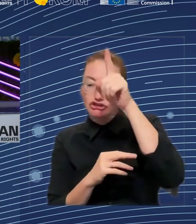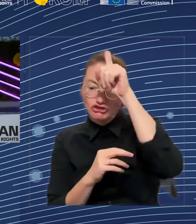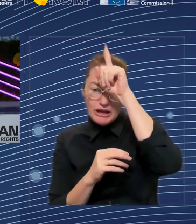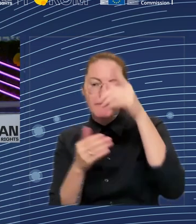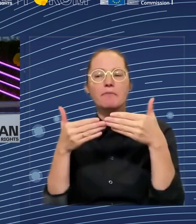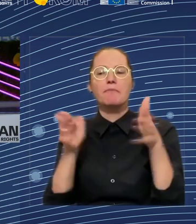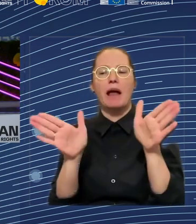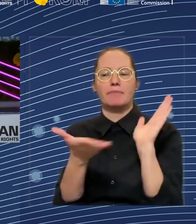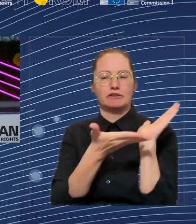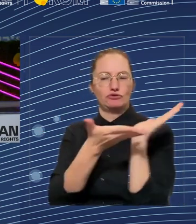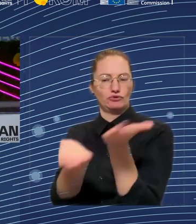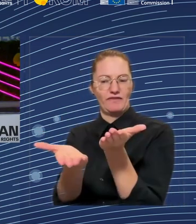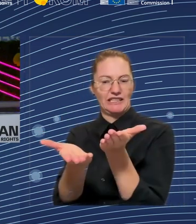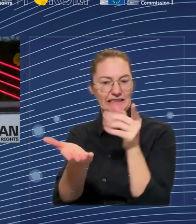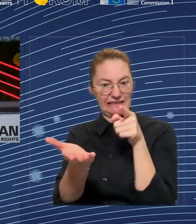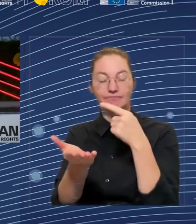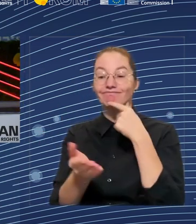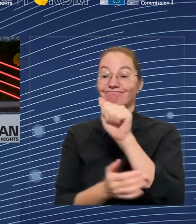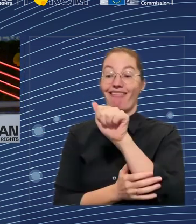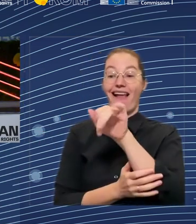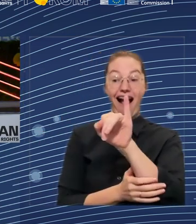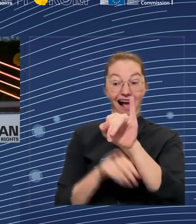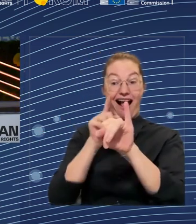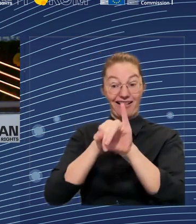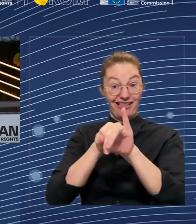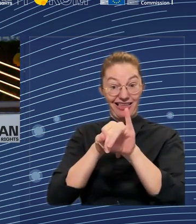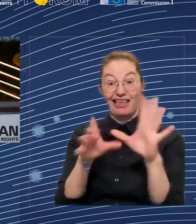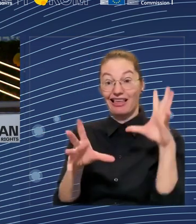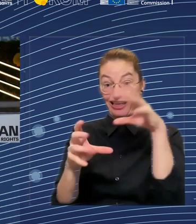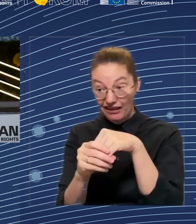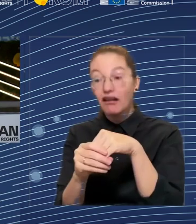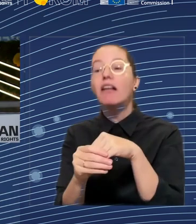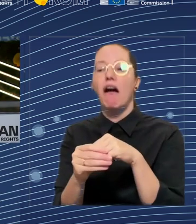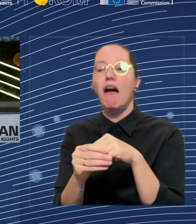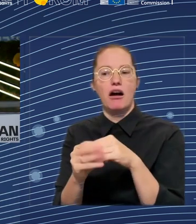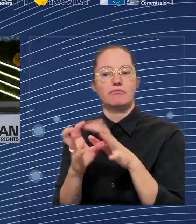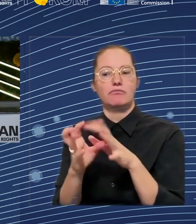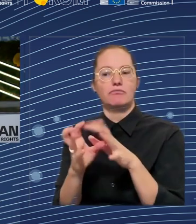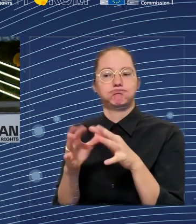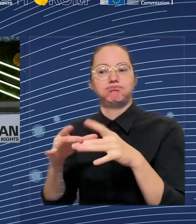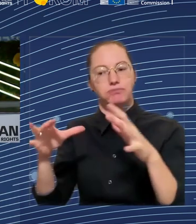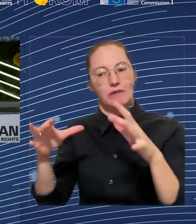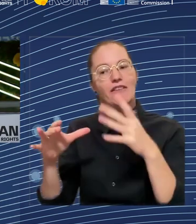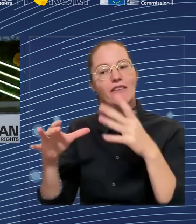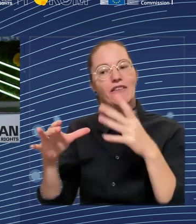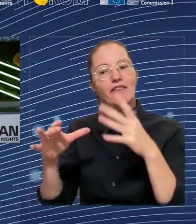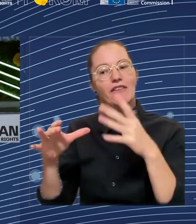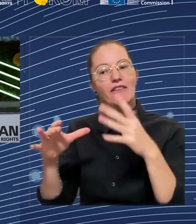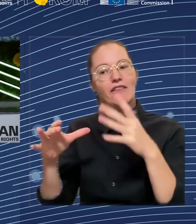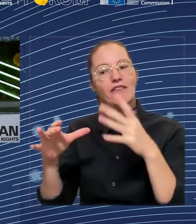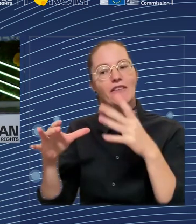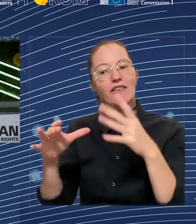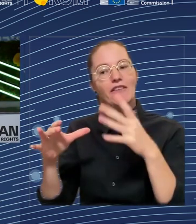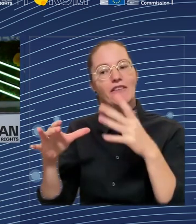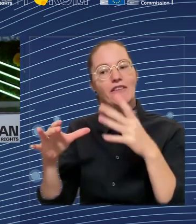companies are also becoming increasingly active to find these workers. So it's not only something that is done at the public